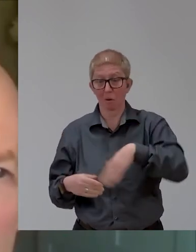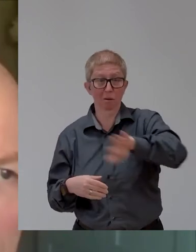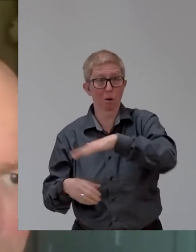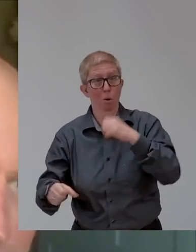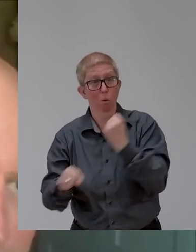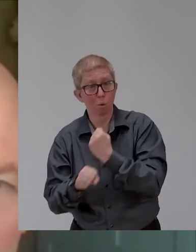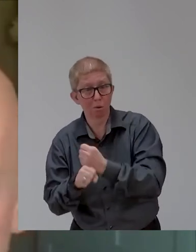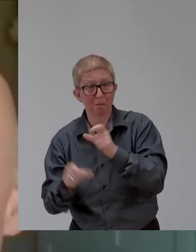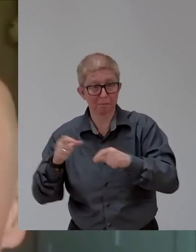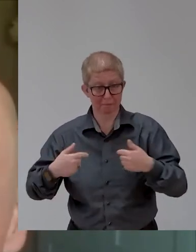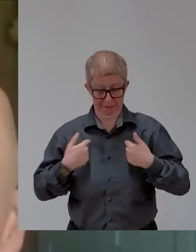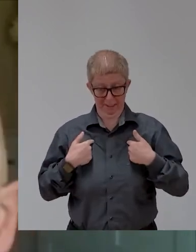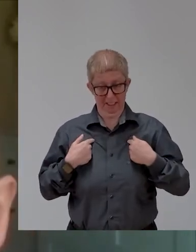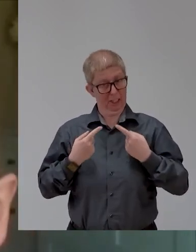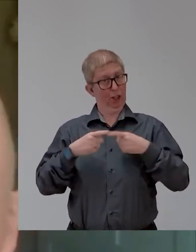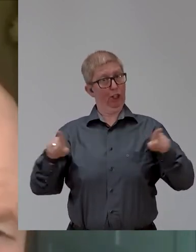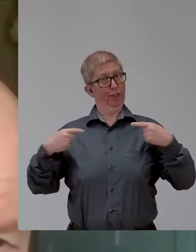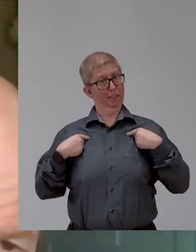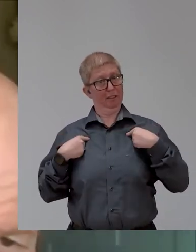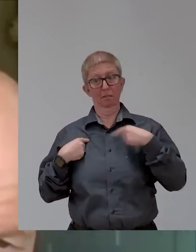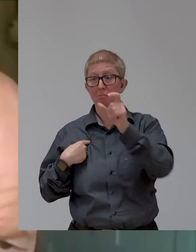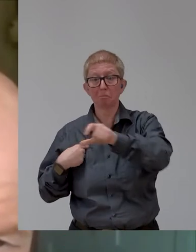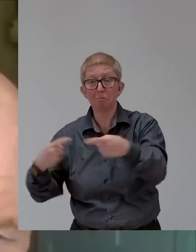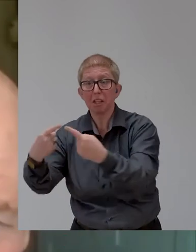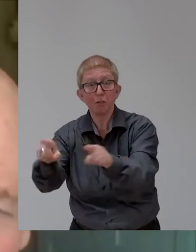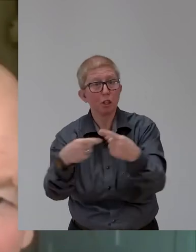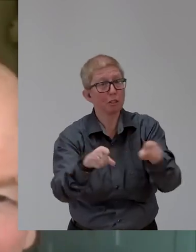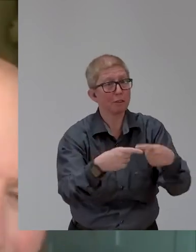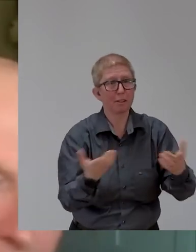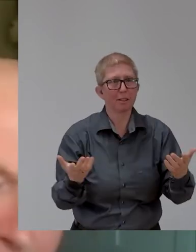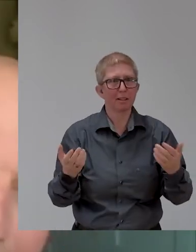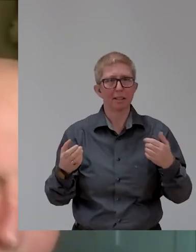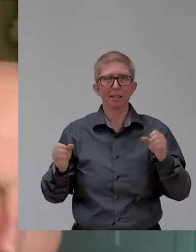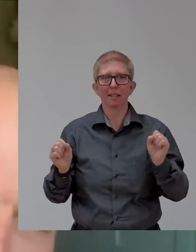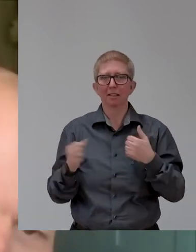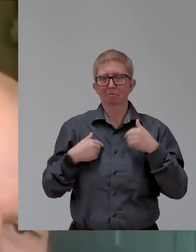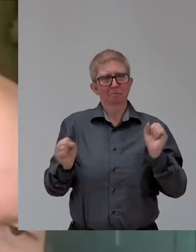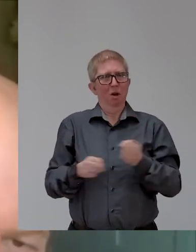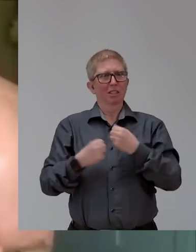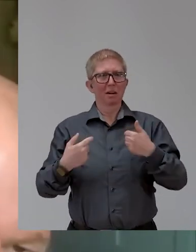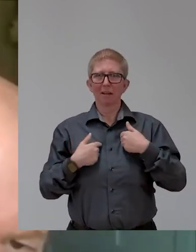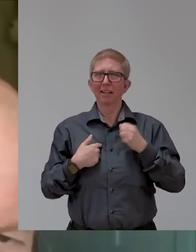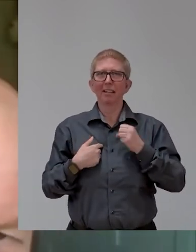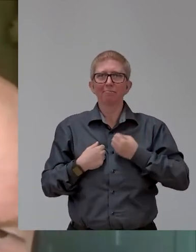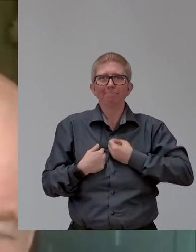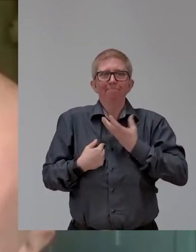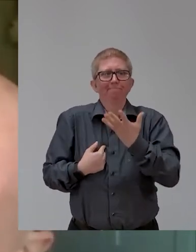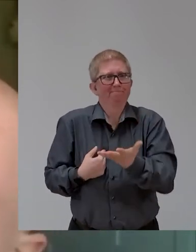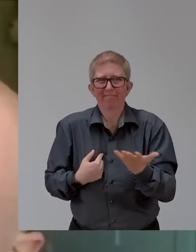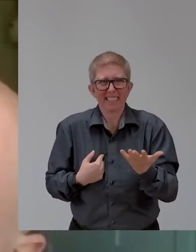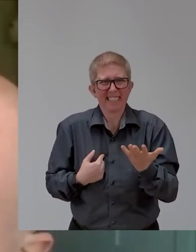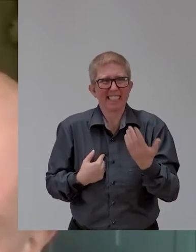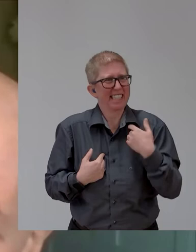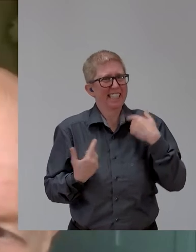about you that you don't want to admit to, and you can't even be yourself. I can't see how you can perform and enjoy yourself. And, um,